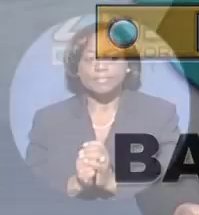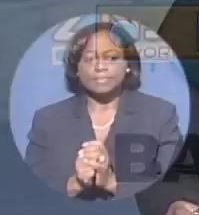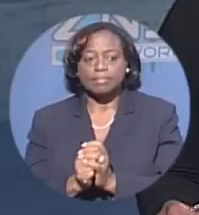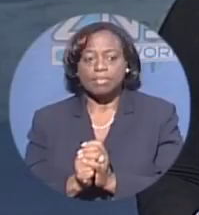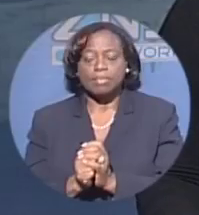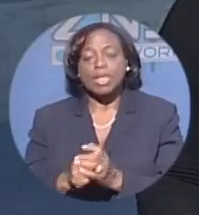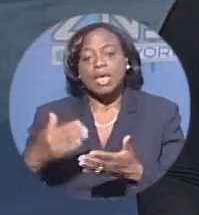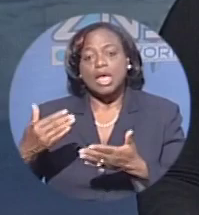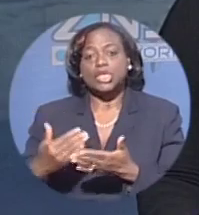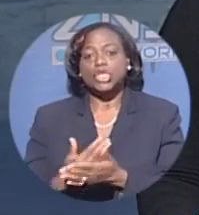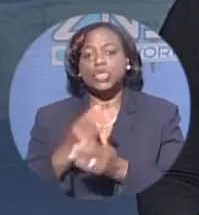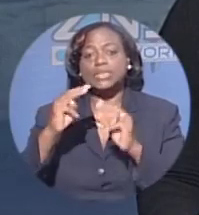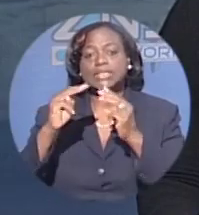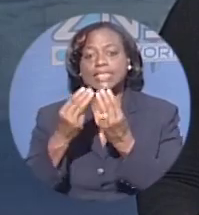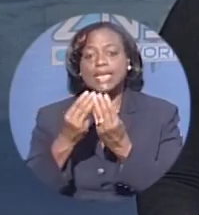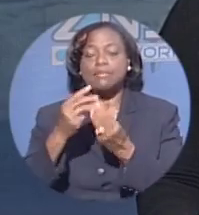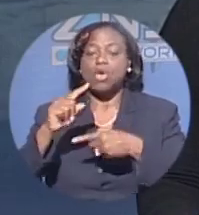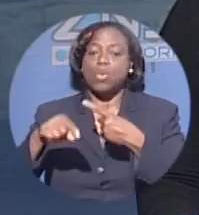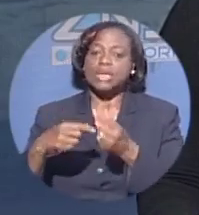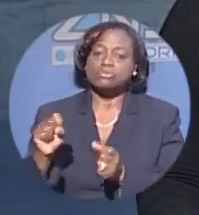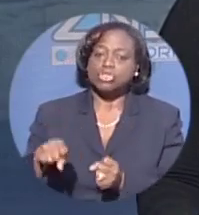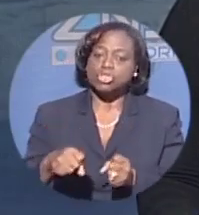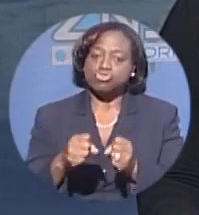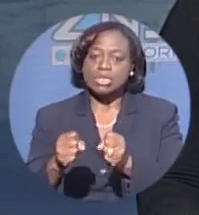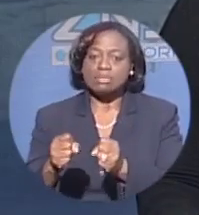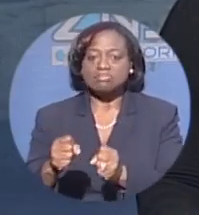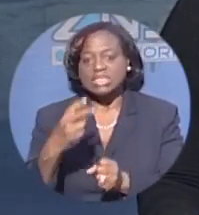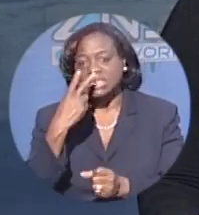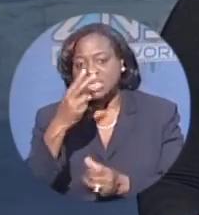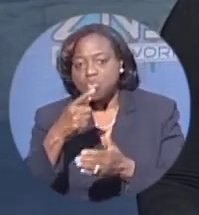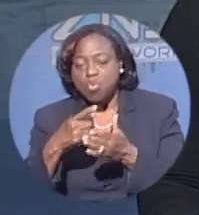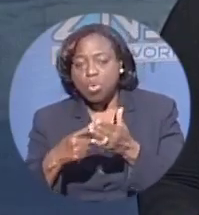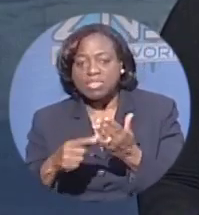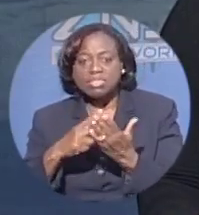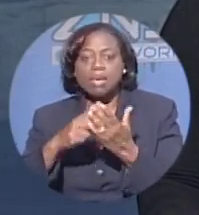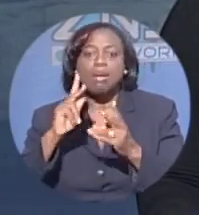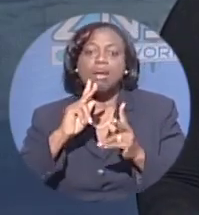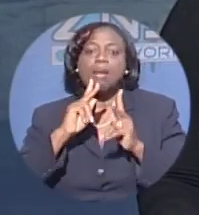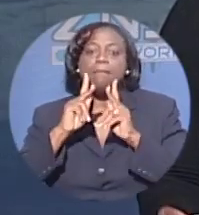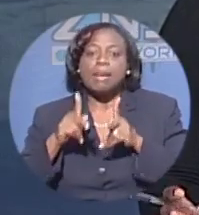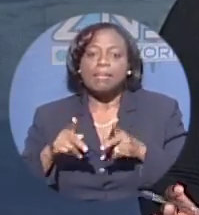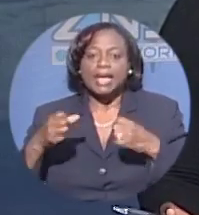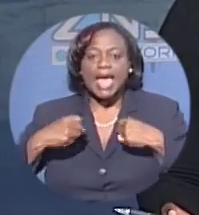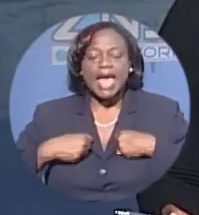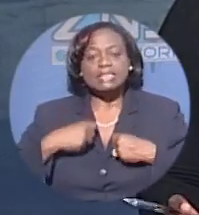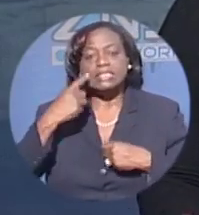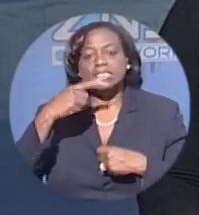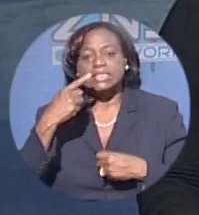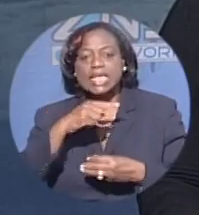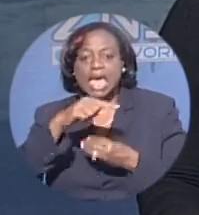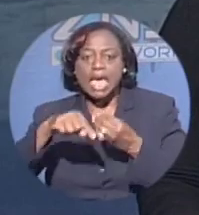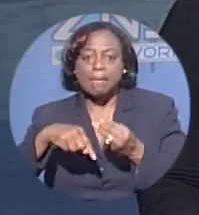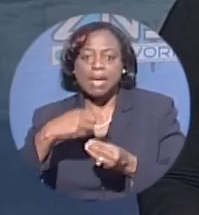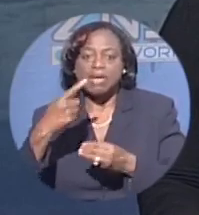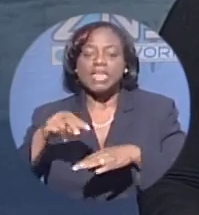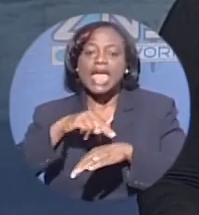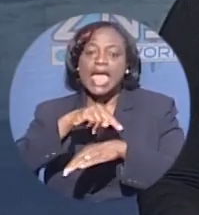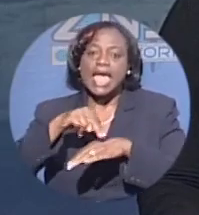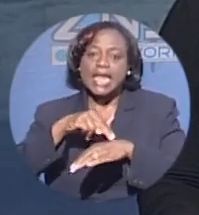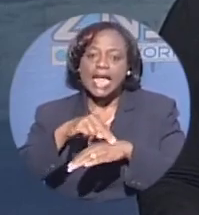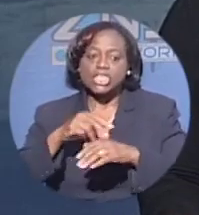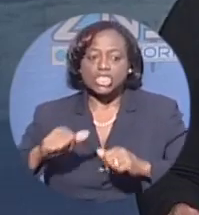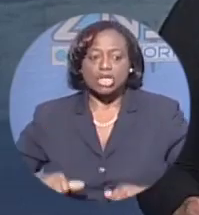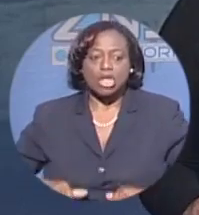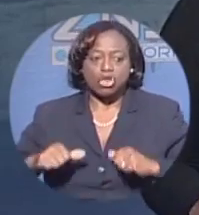Well, our news team took to the streets today to gauge public reaction to the Prime Minister's national address on crime. As Fern Carey tells us, reaction